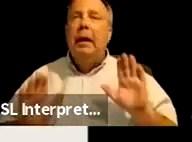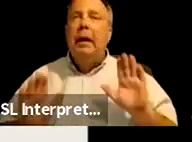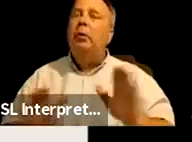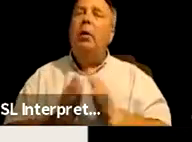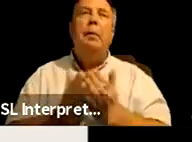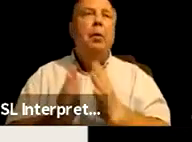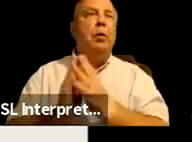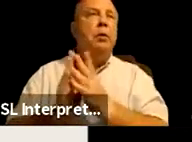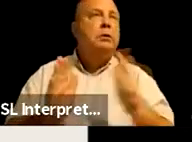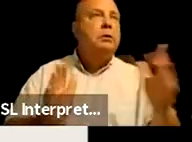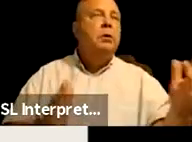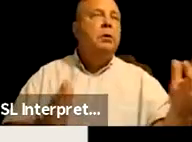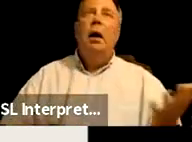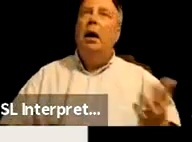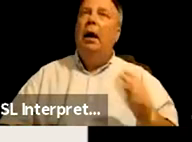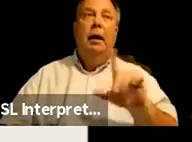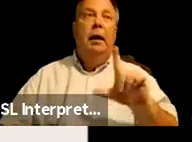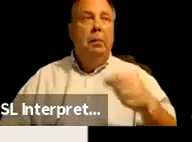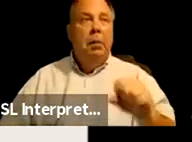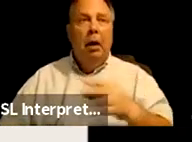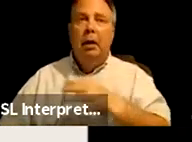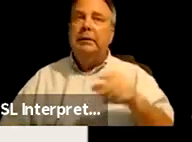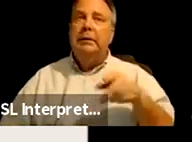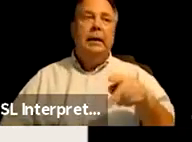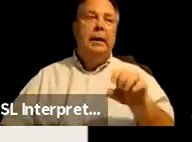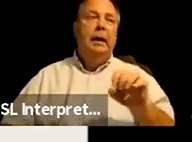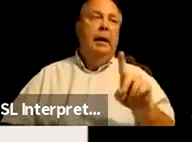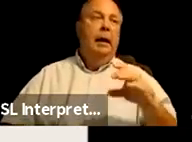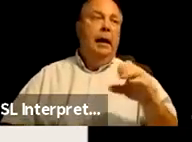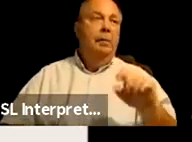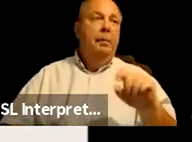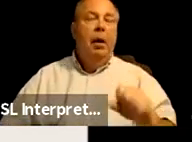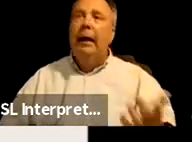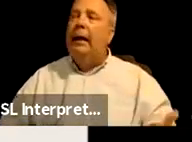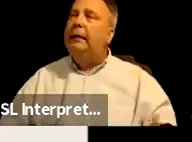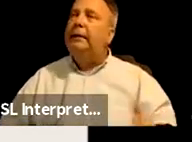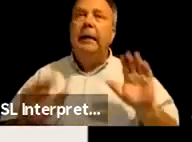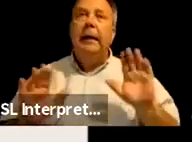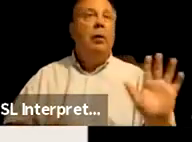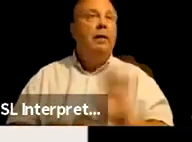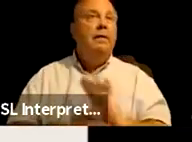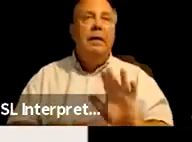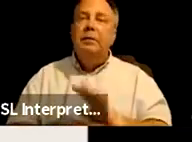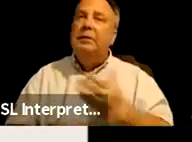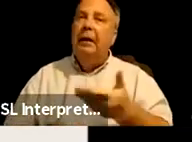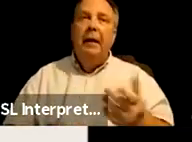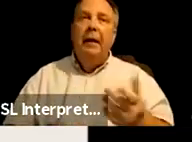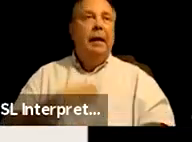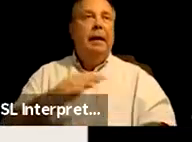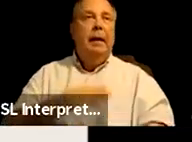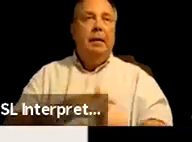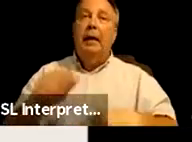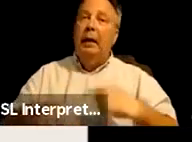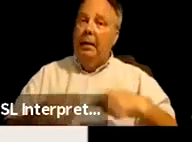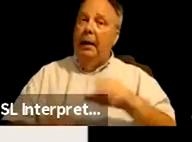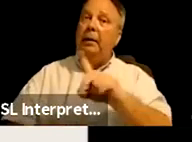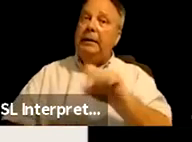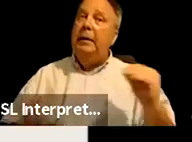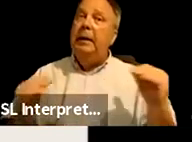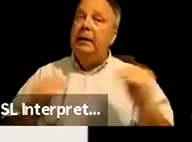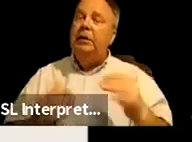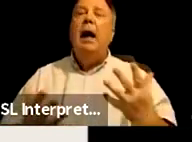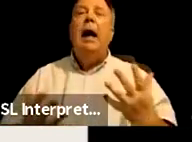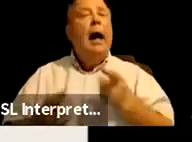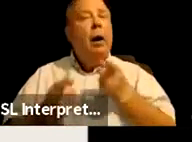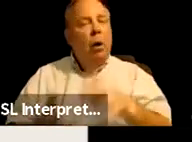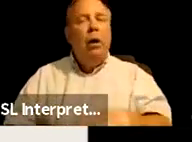and blogs and podcasts and great films and things coming out about disability justice. I want